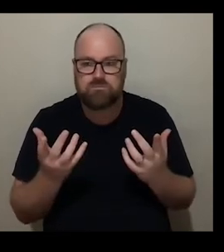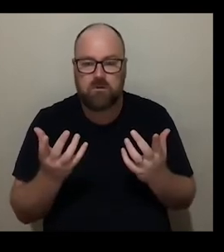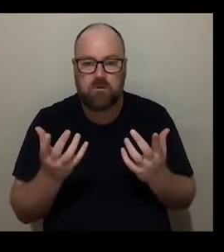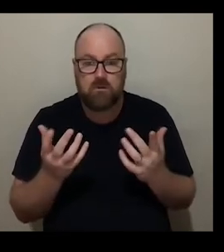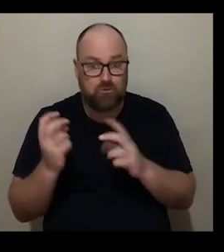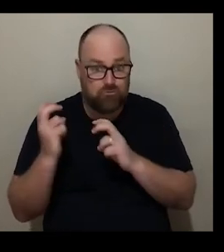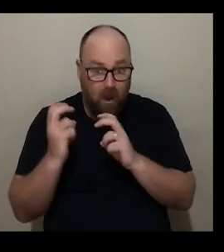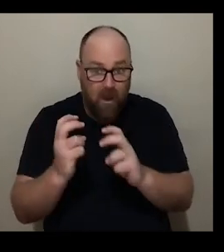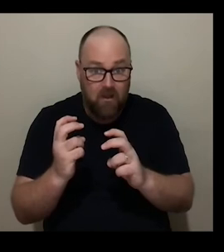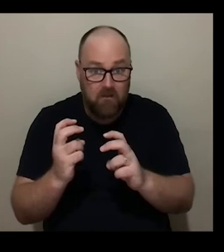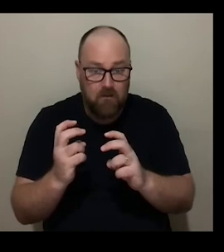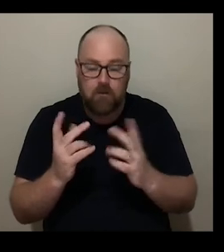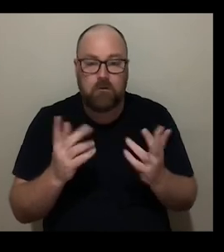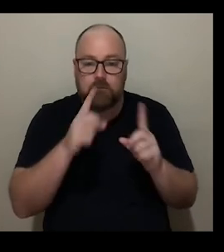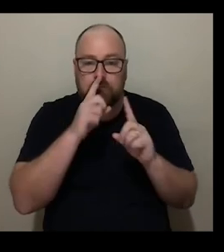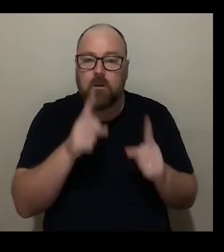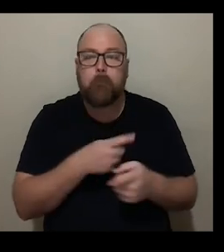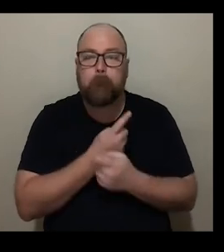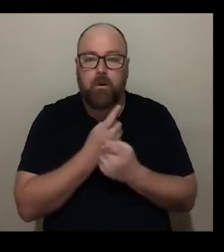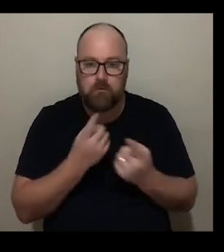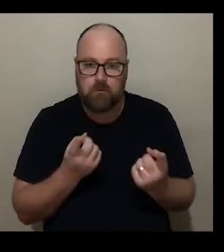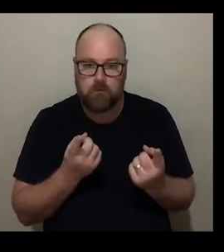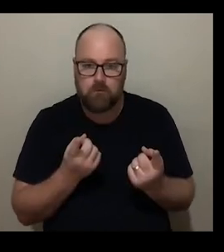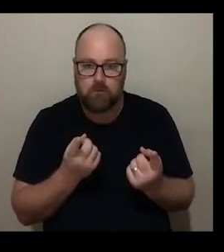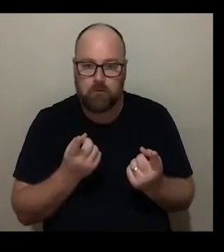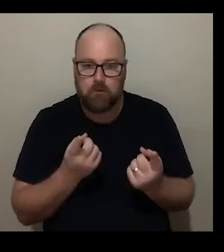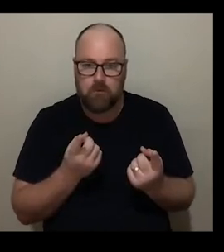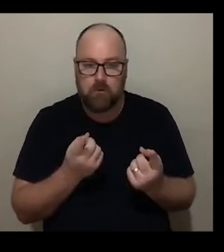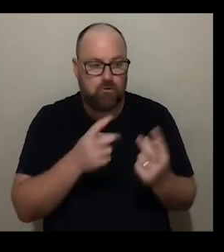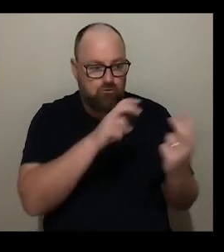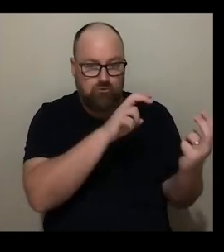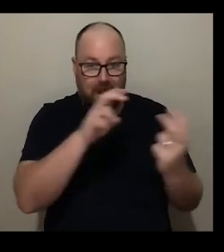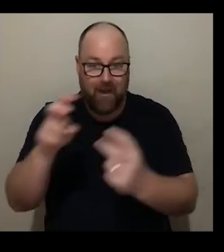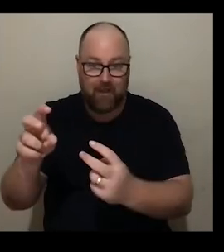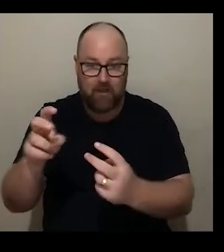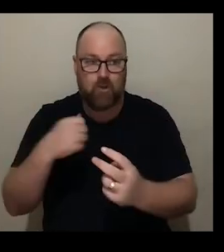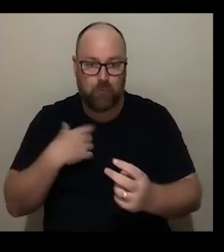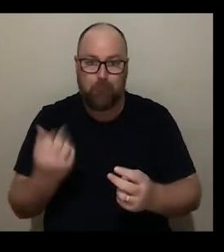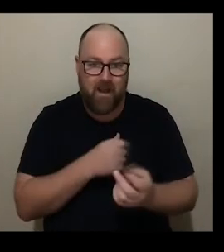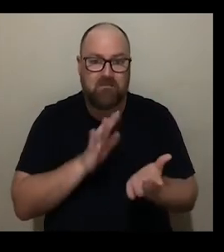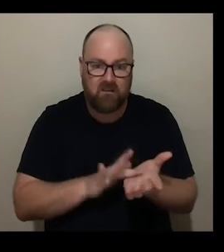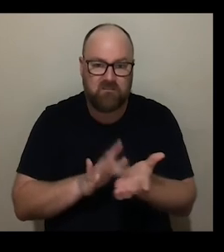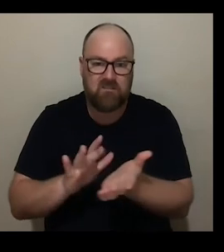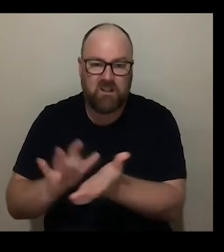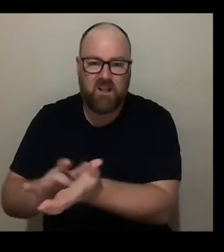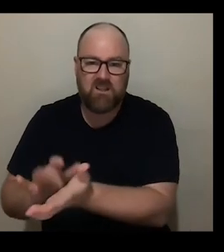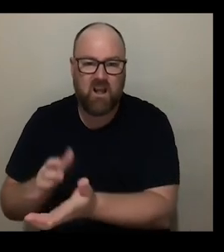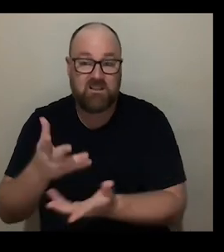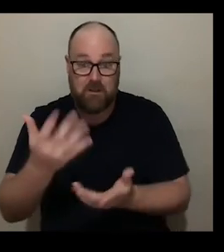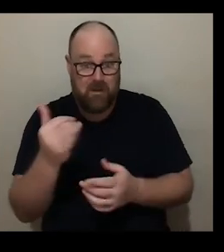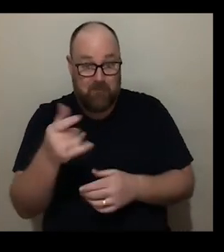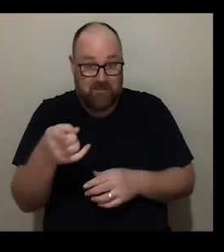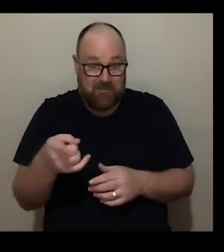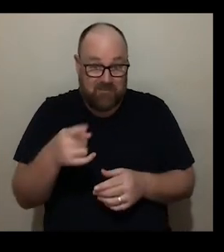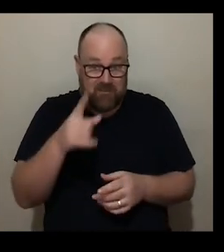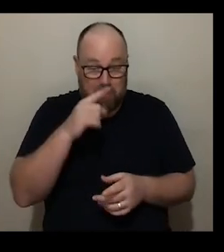impossible to travel from a to b without putting your hands on all kinds of surfaces um and that may be a reason